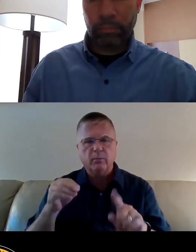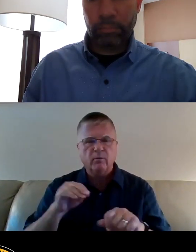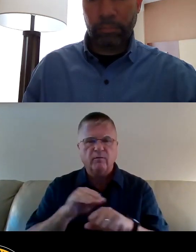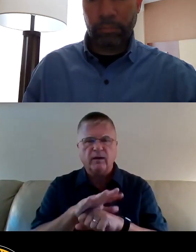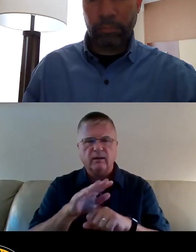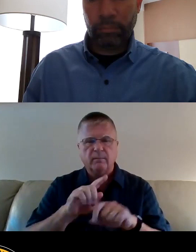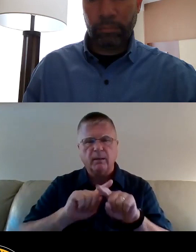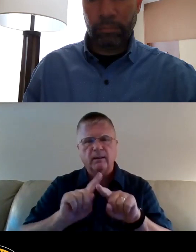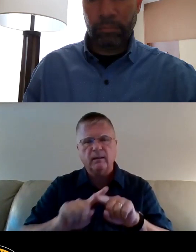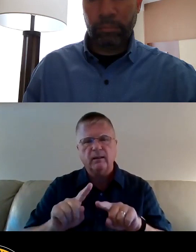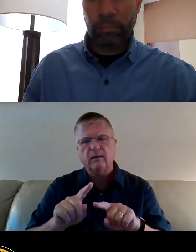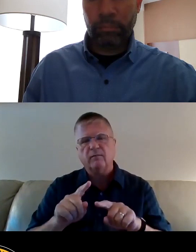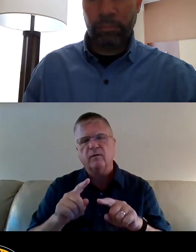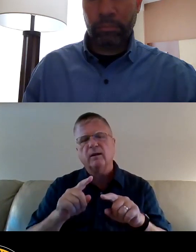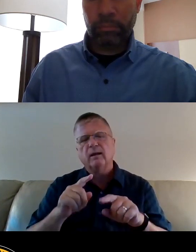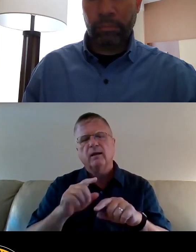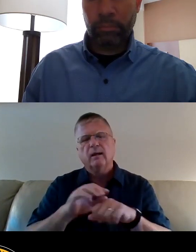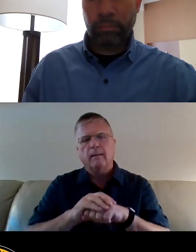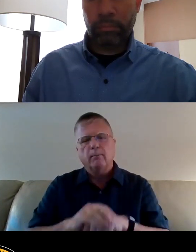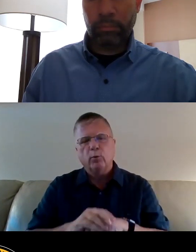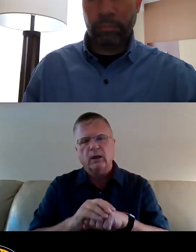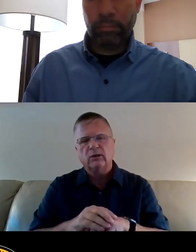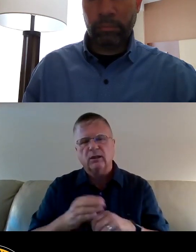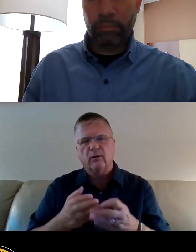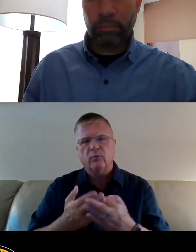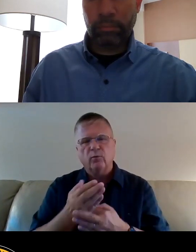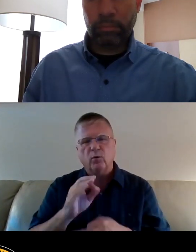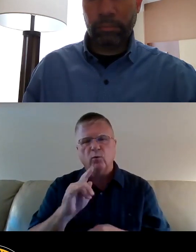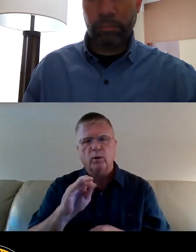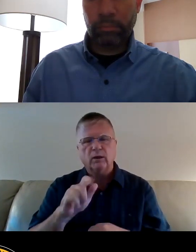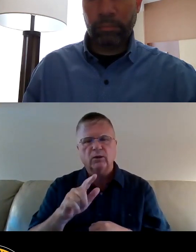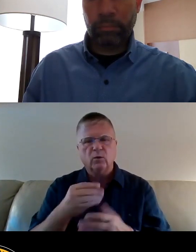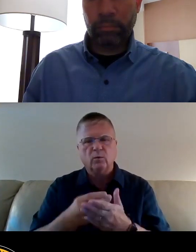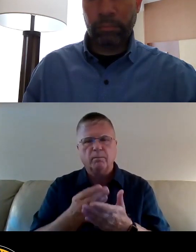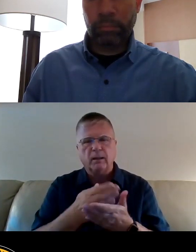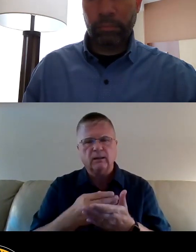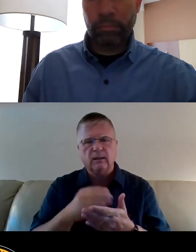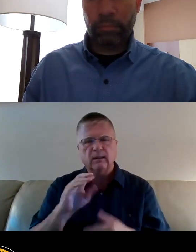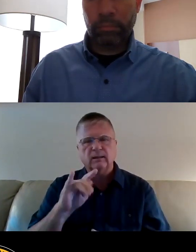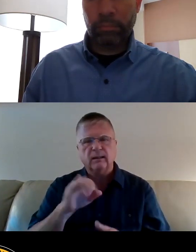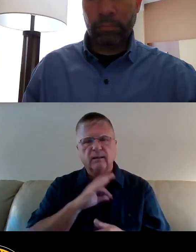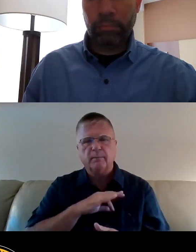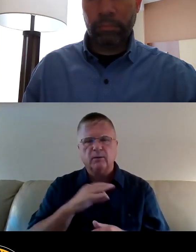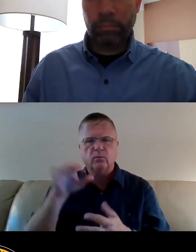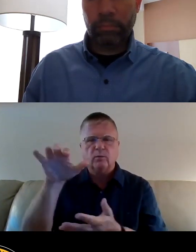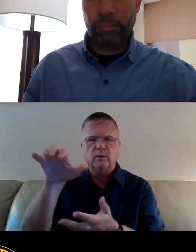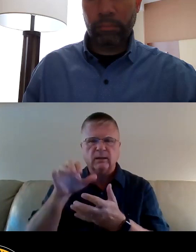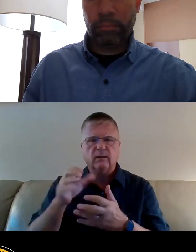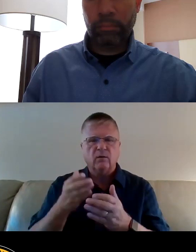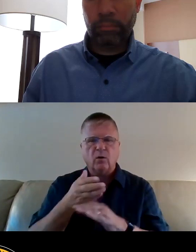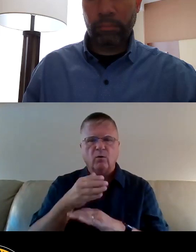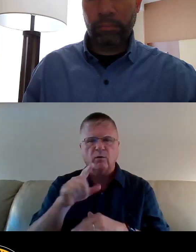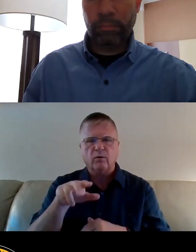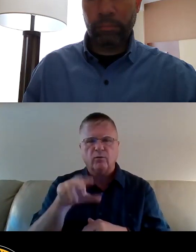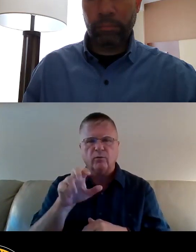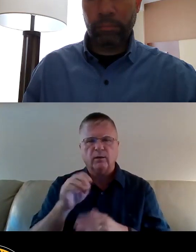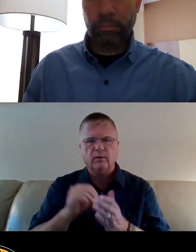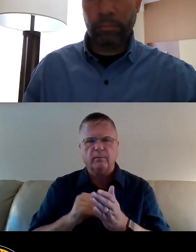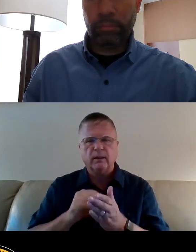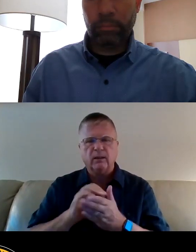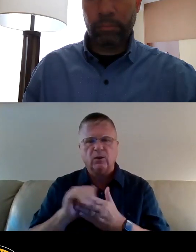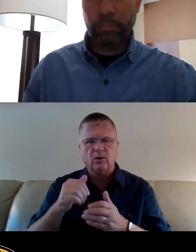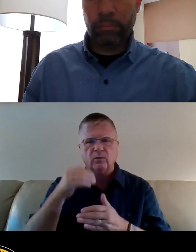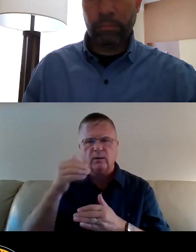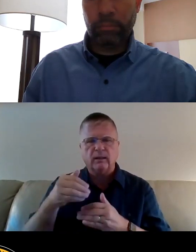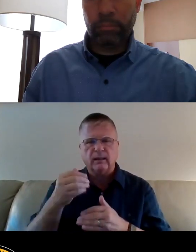systems of oppression throughout regional budgets. The city of Pittsburgh will receive over $300 million within the next